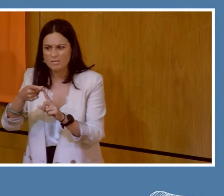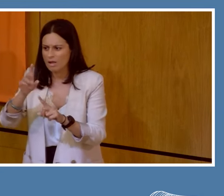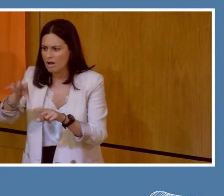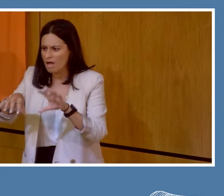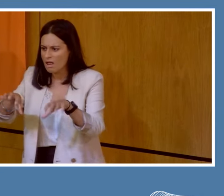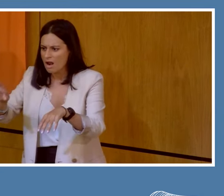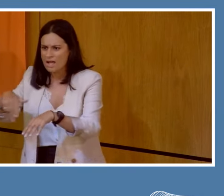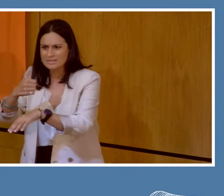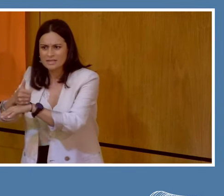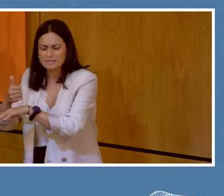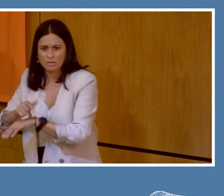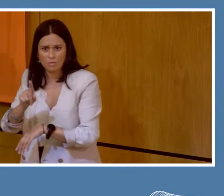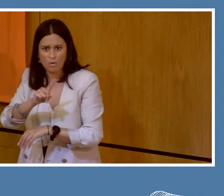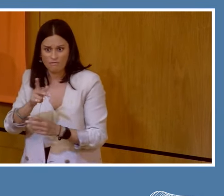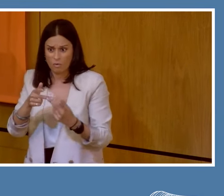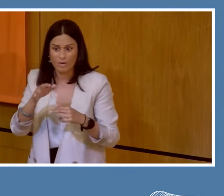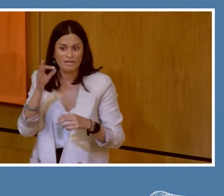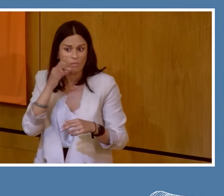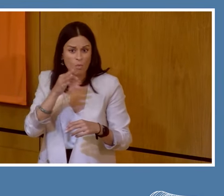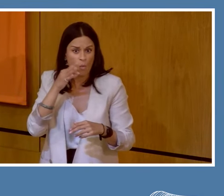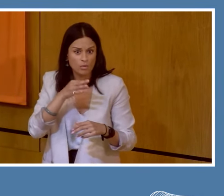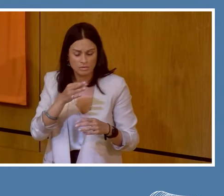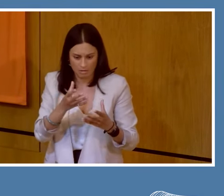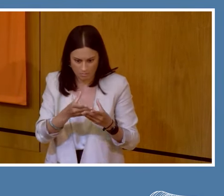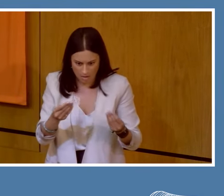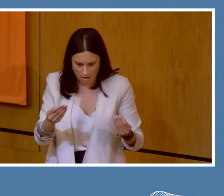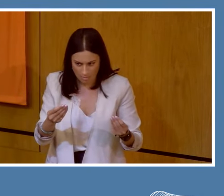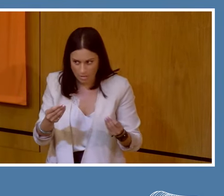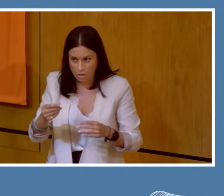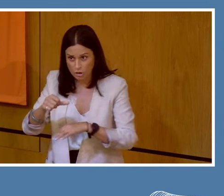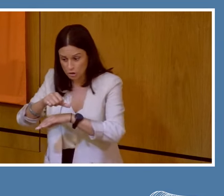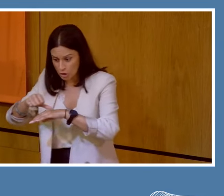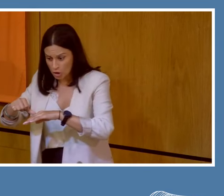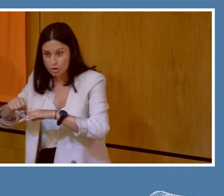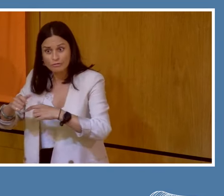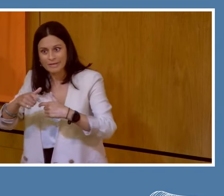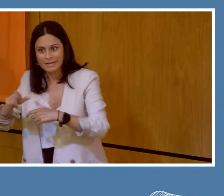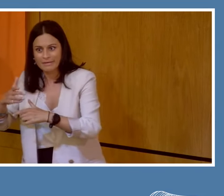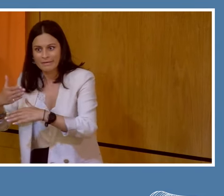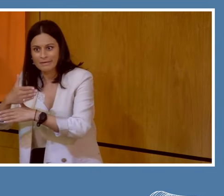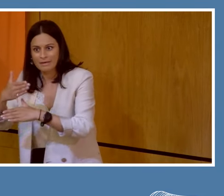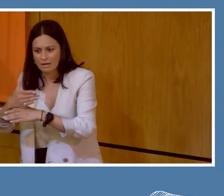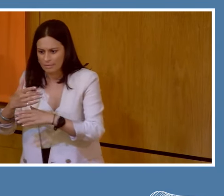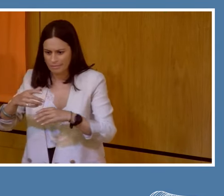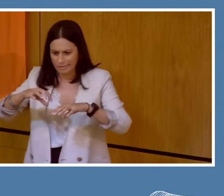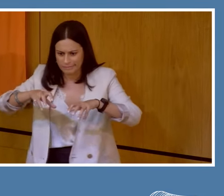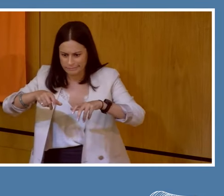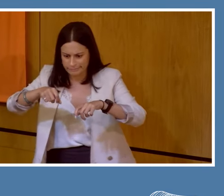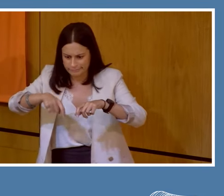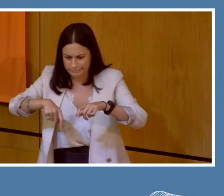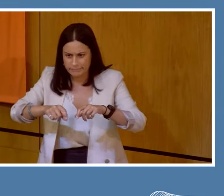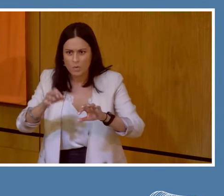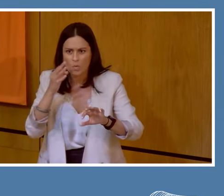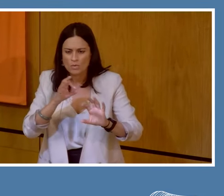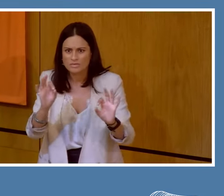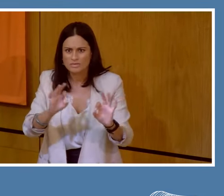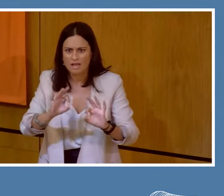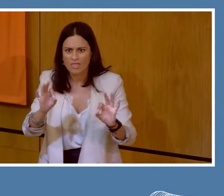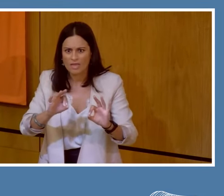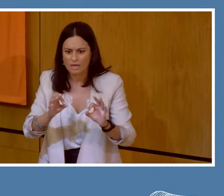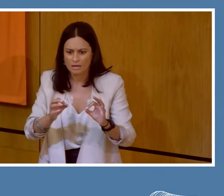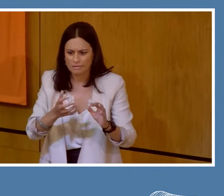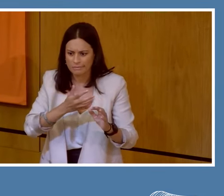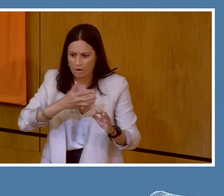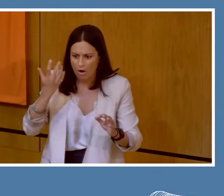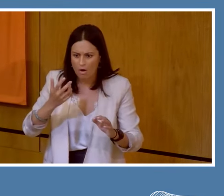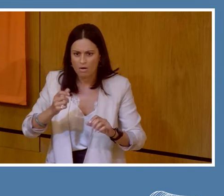where they're performing surgery without, you know, running water being available, let alone hot and